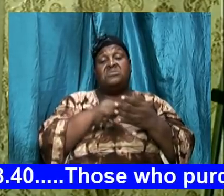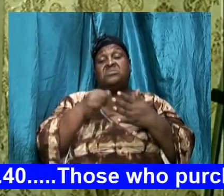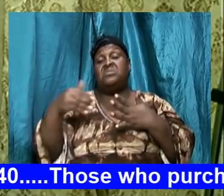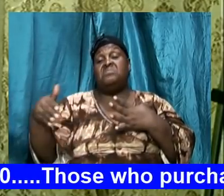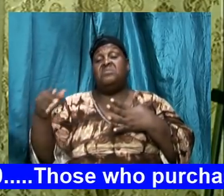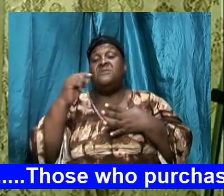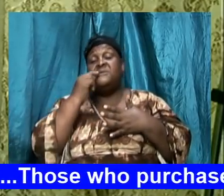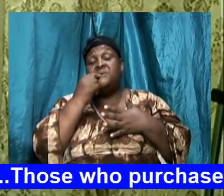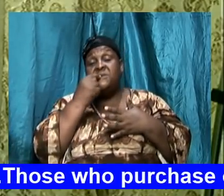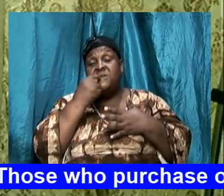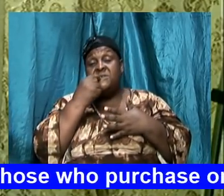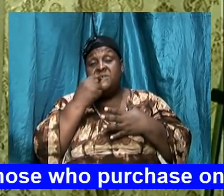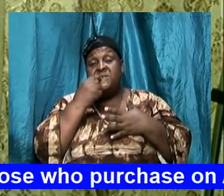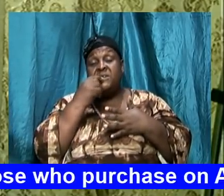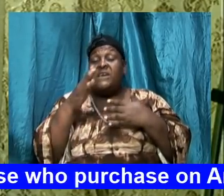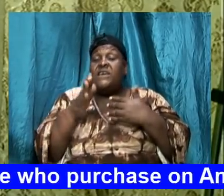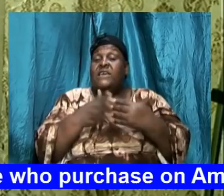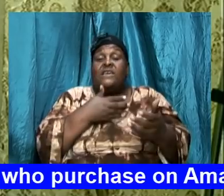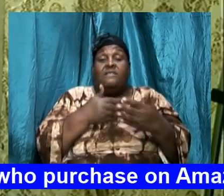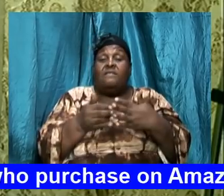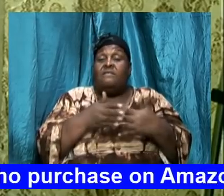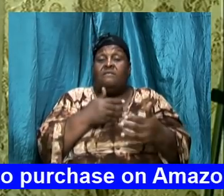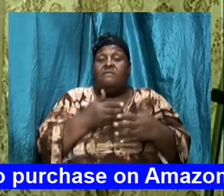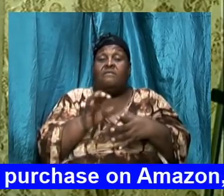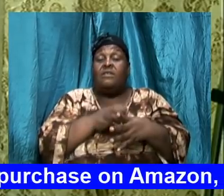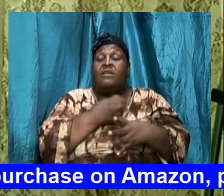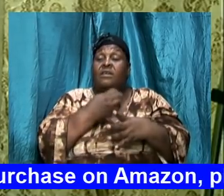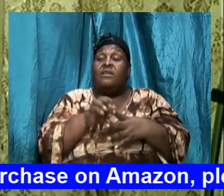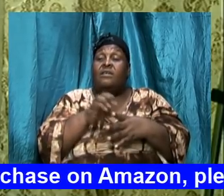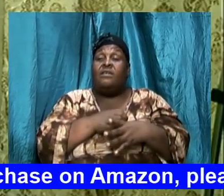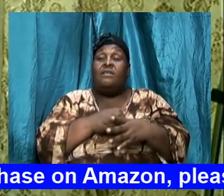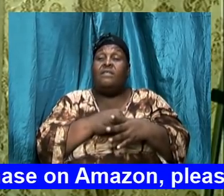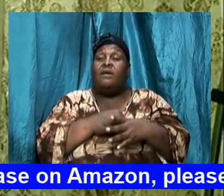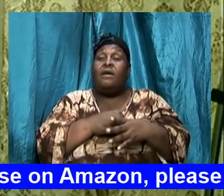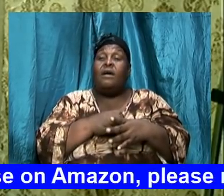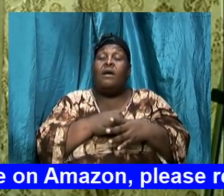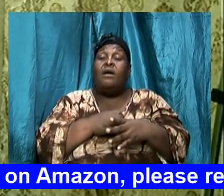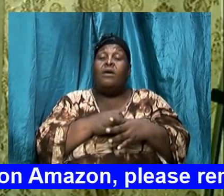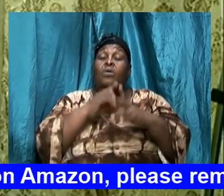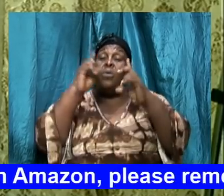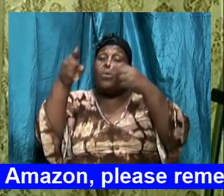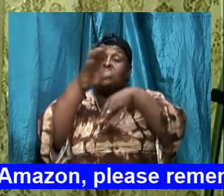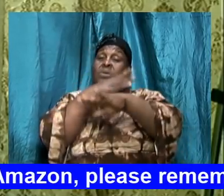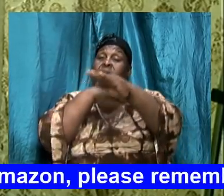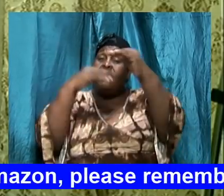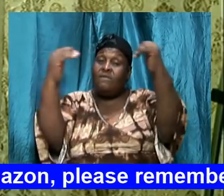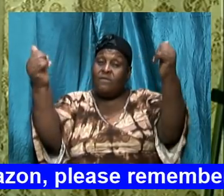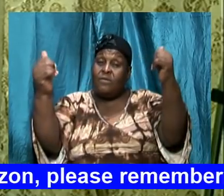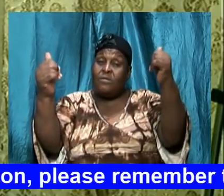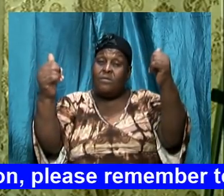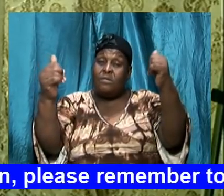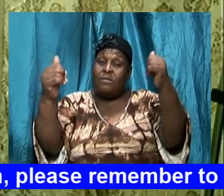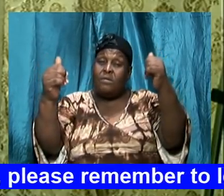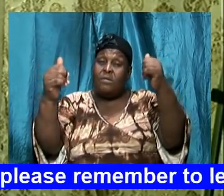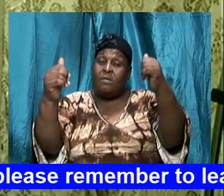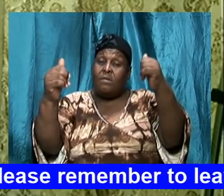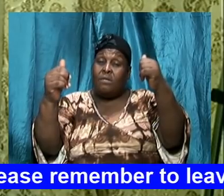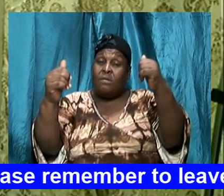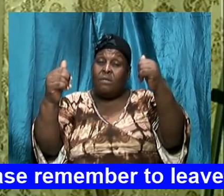very very very important I close now because I think